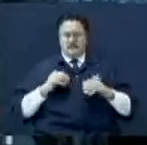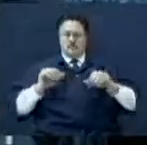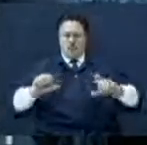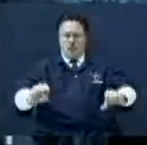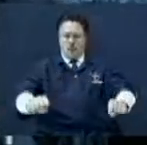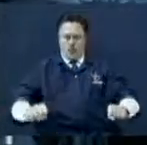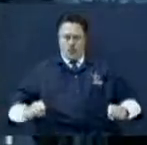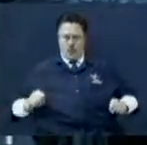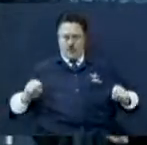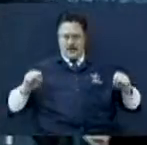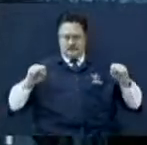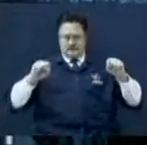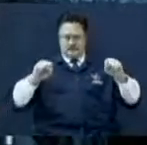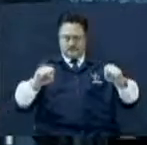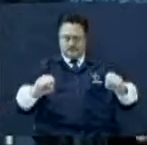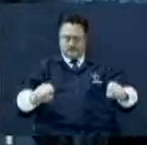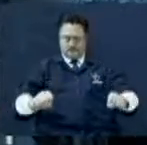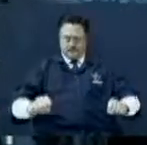Uh-huh.